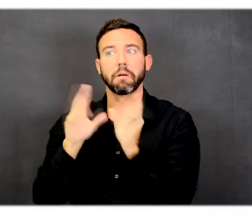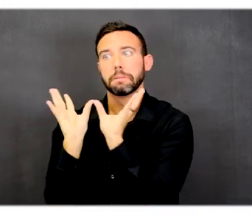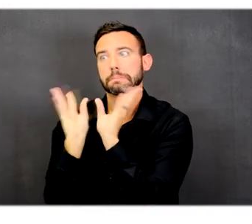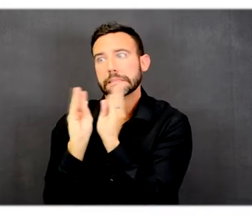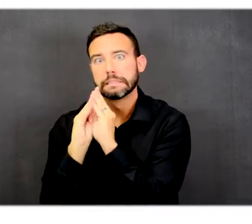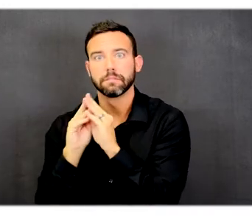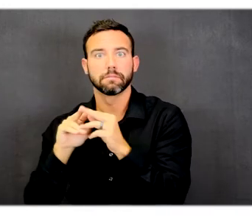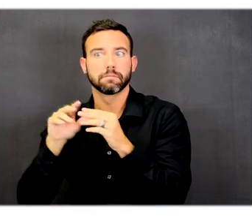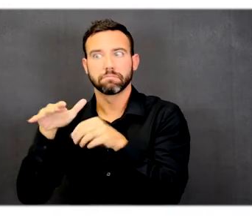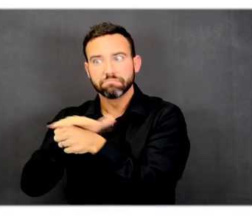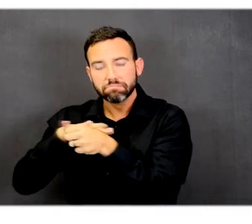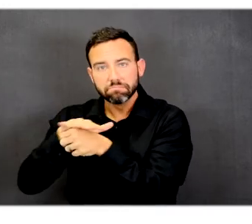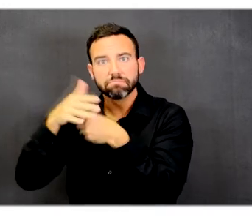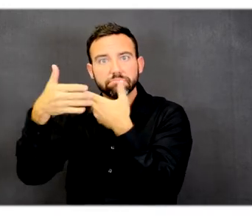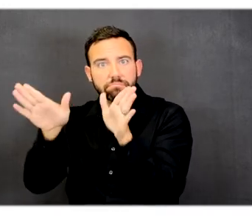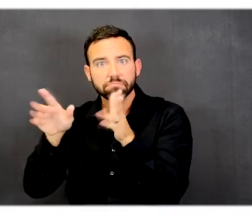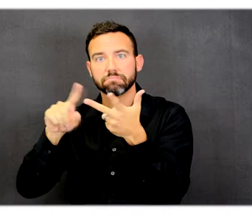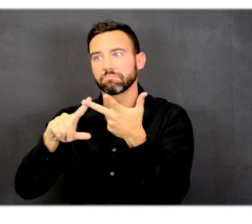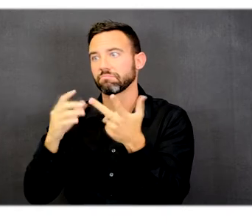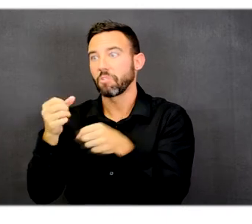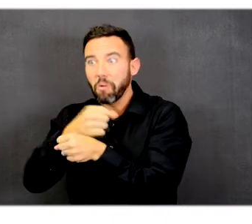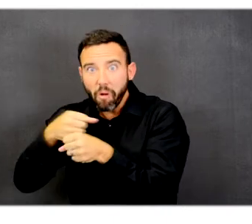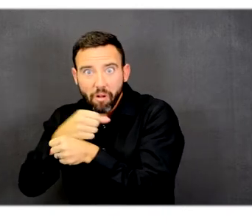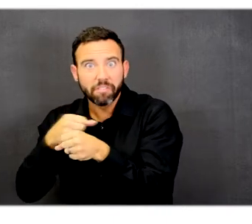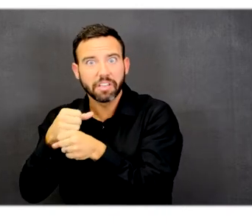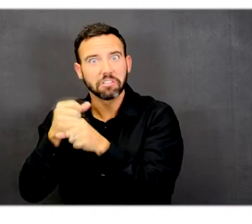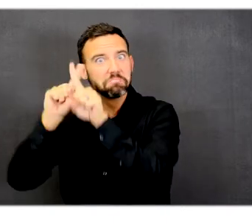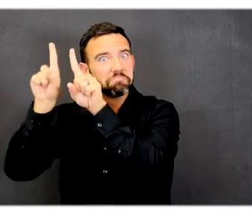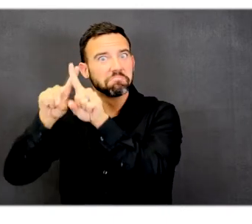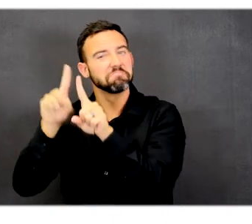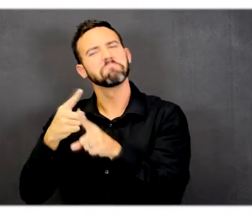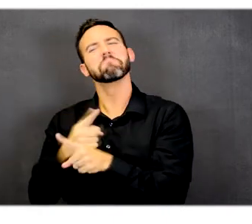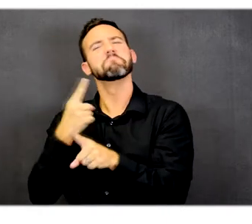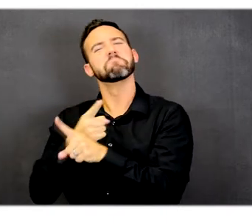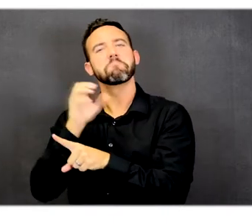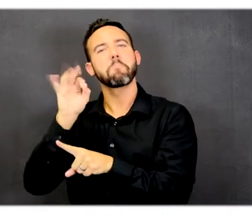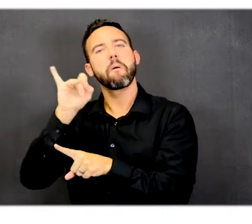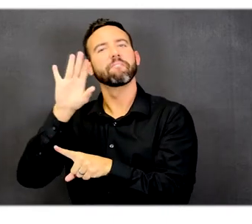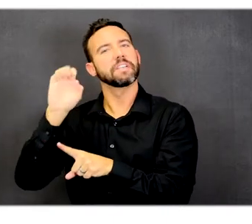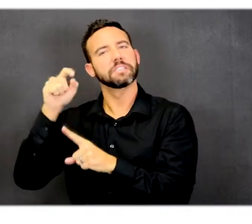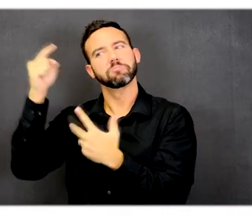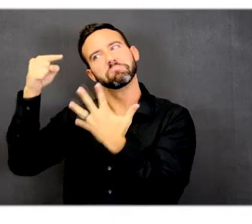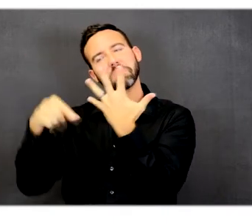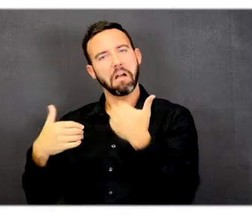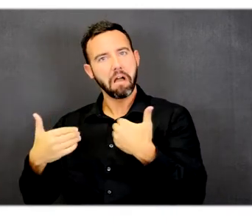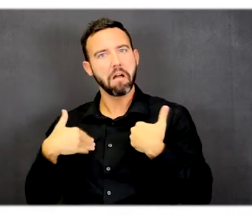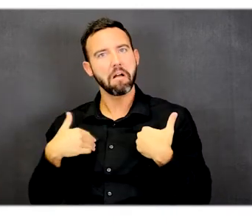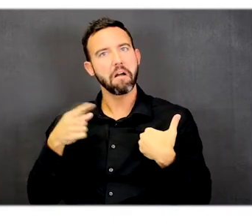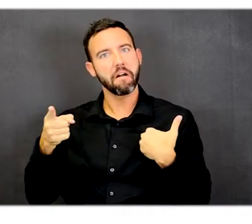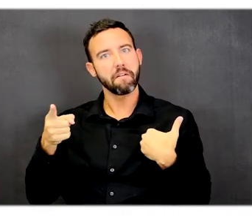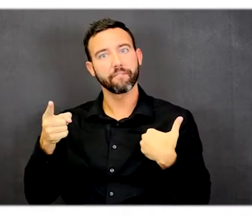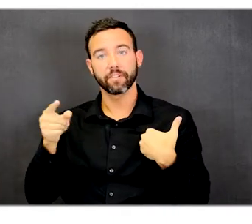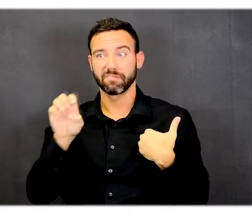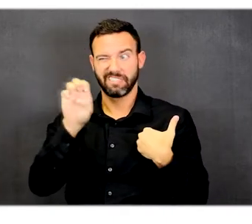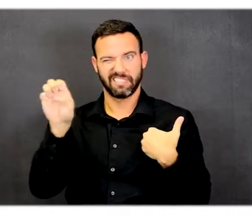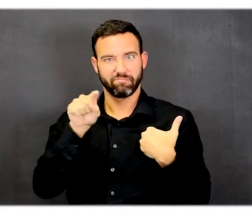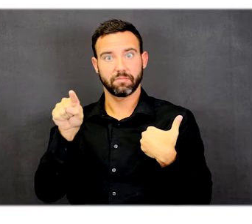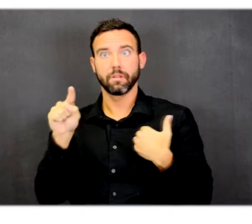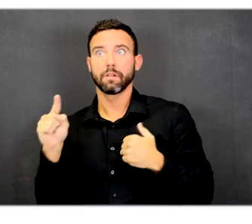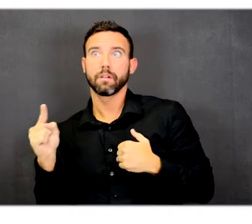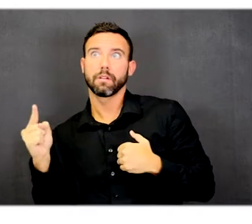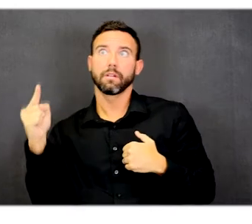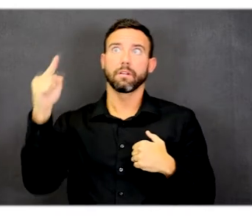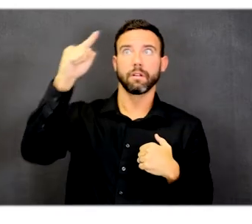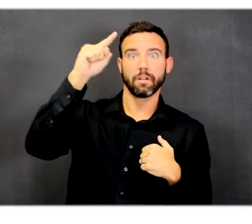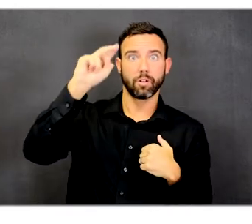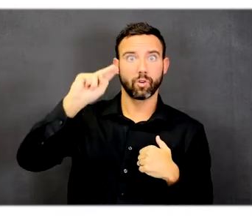coffee shop, and various other amenities that you might find in an office building. And then moving to the north and slightly